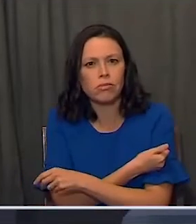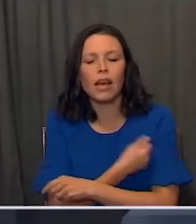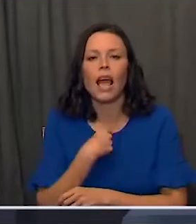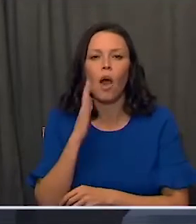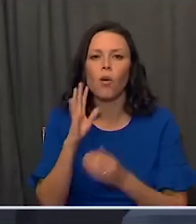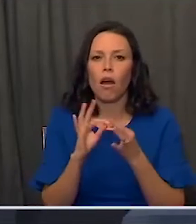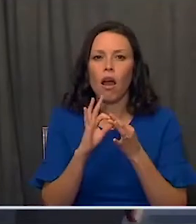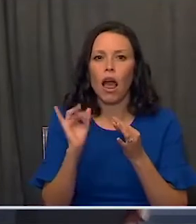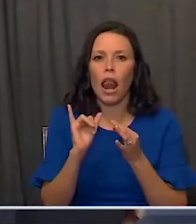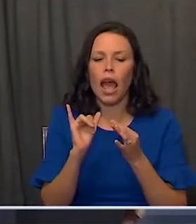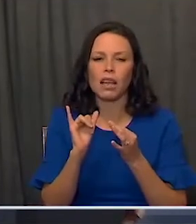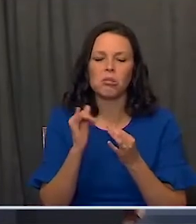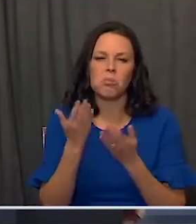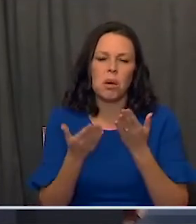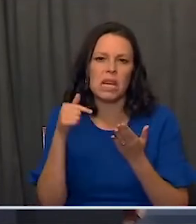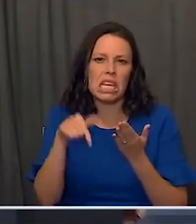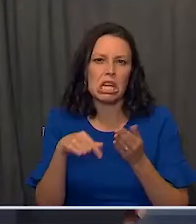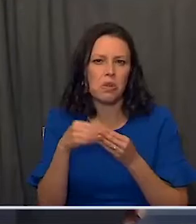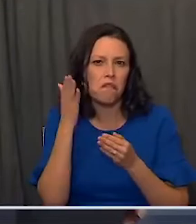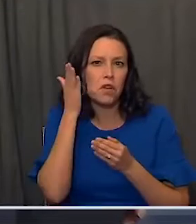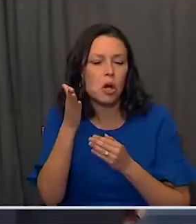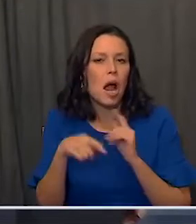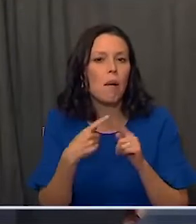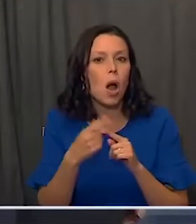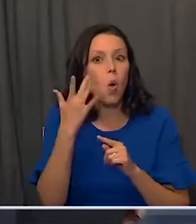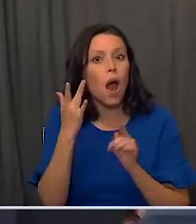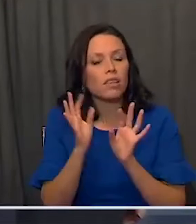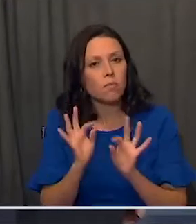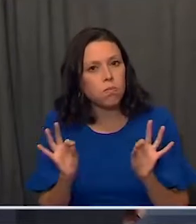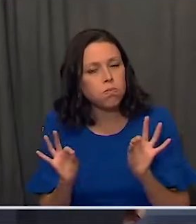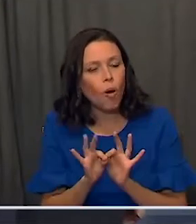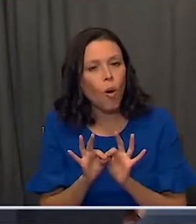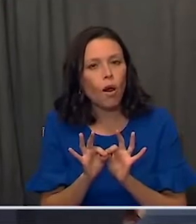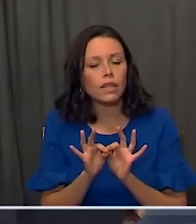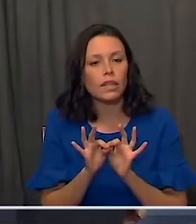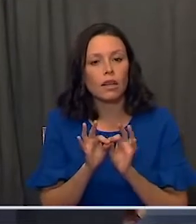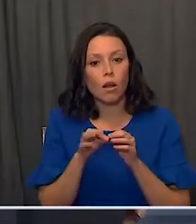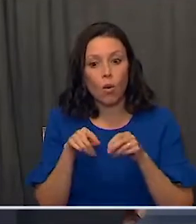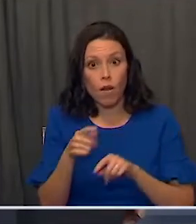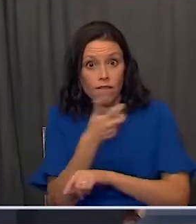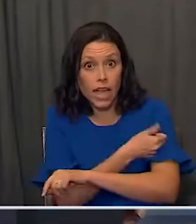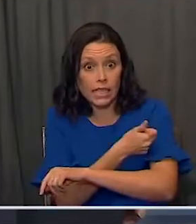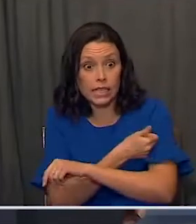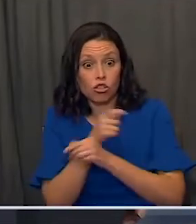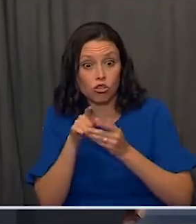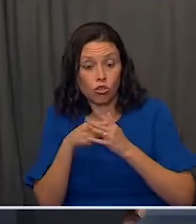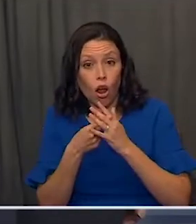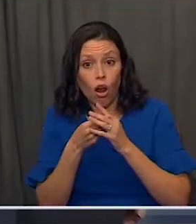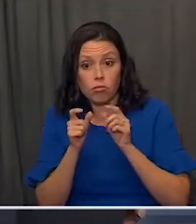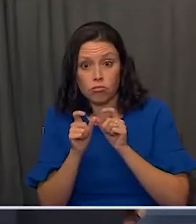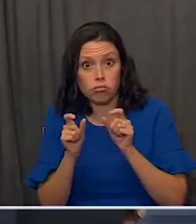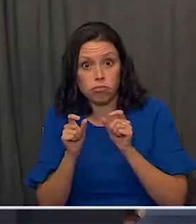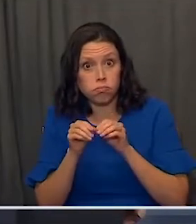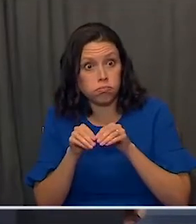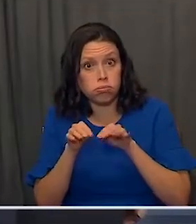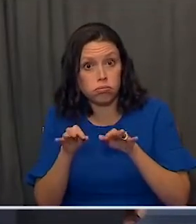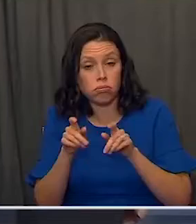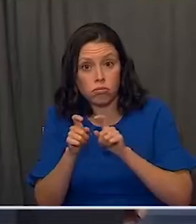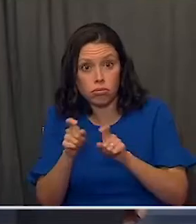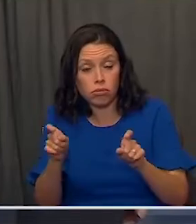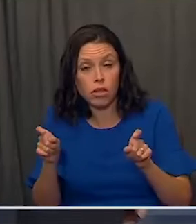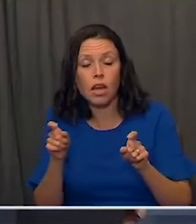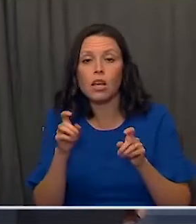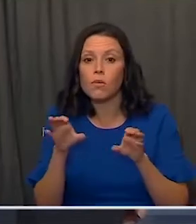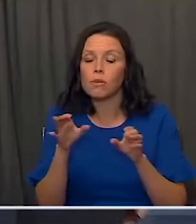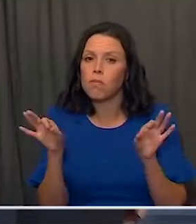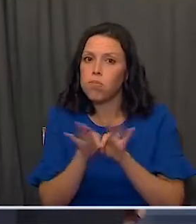to you about it likely here in the future about why it's important as these vaccine doses roll out while we have to do two things.